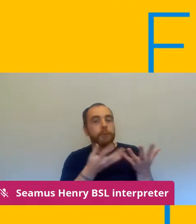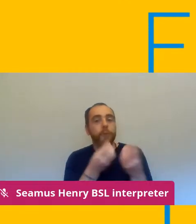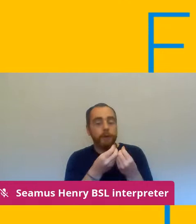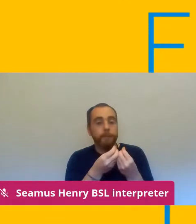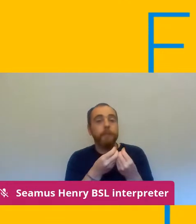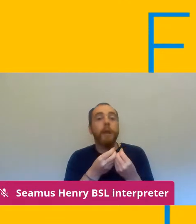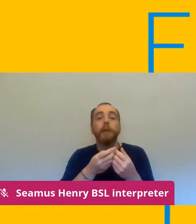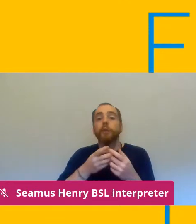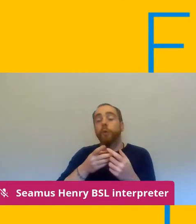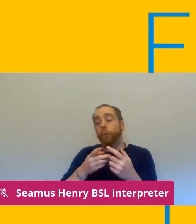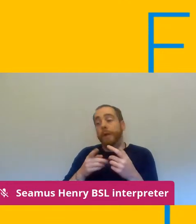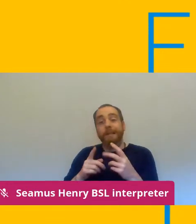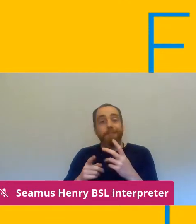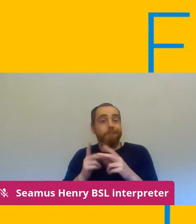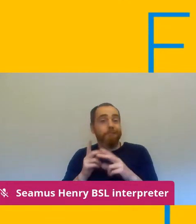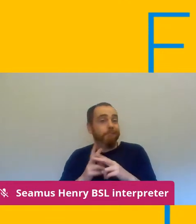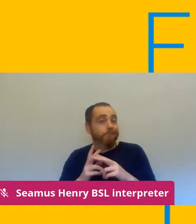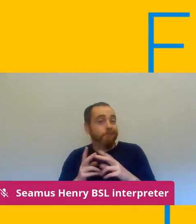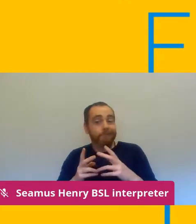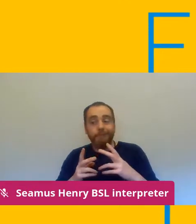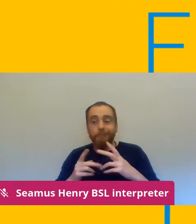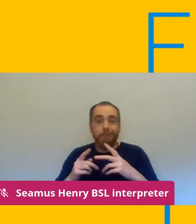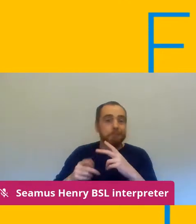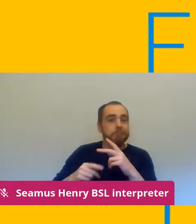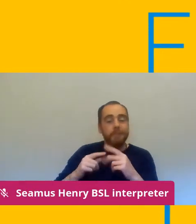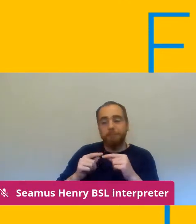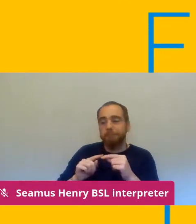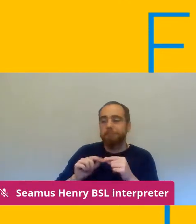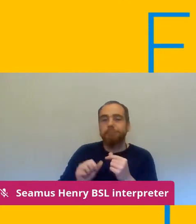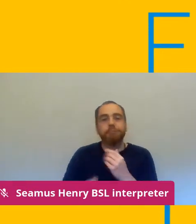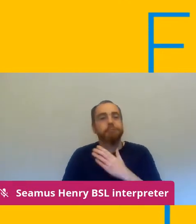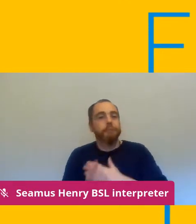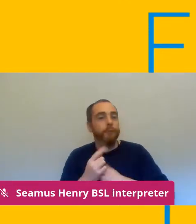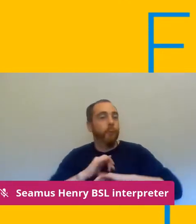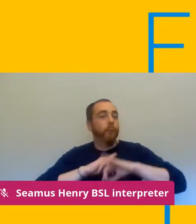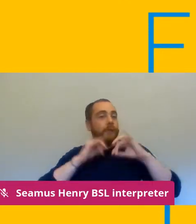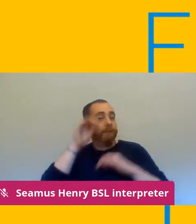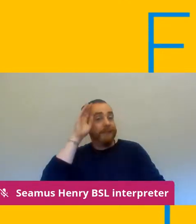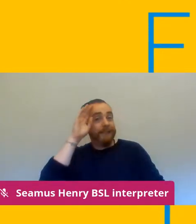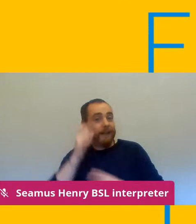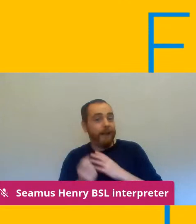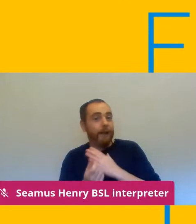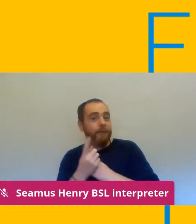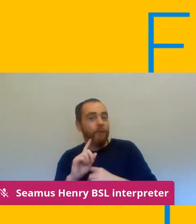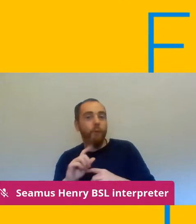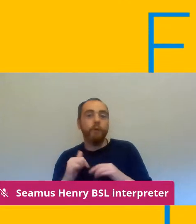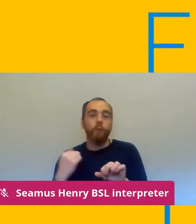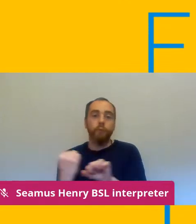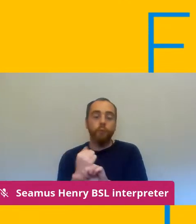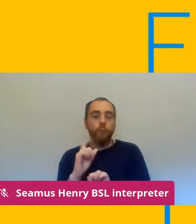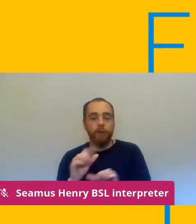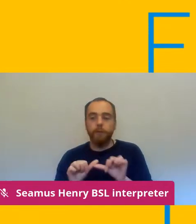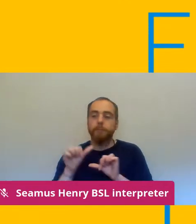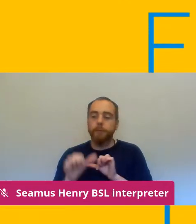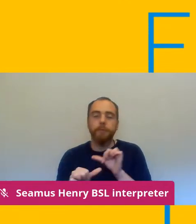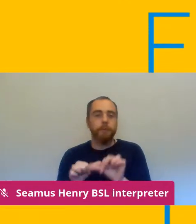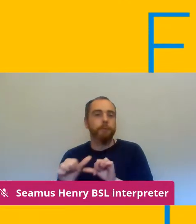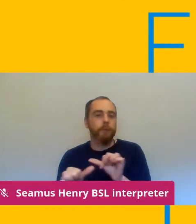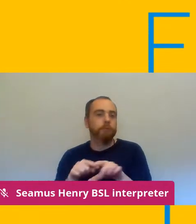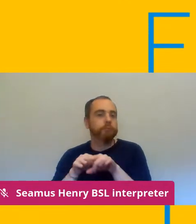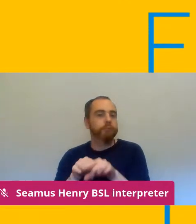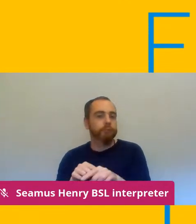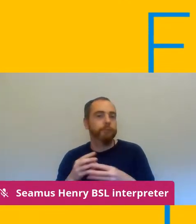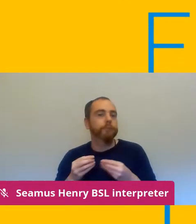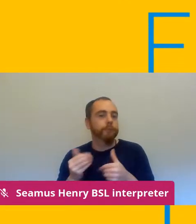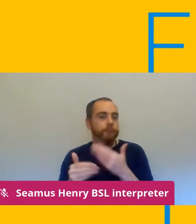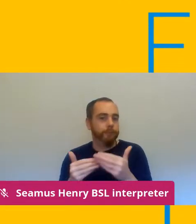danger uh and that type of thing our general principle was uh ucu's five tests as a framework and a principle of